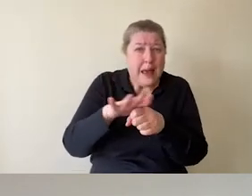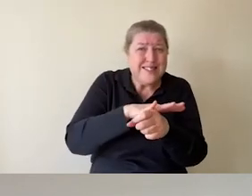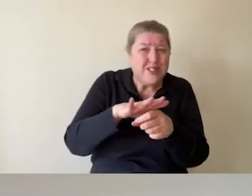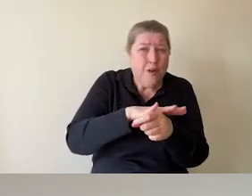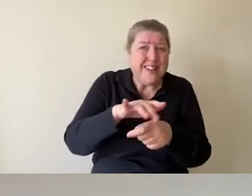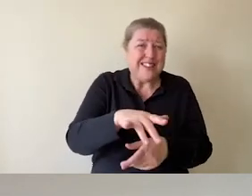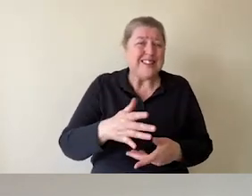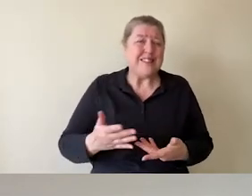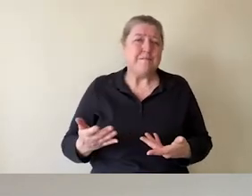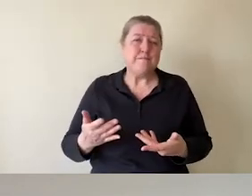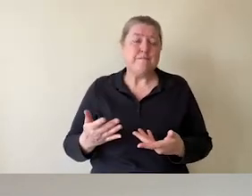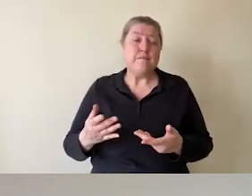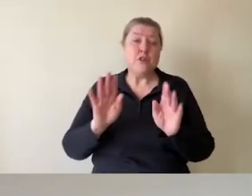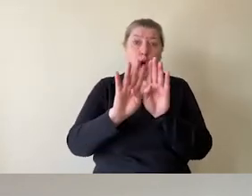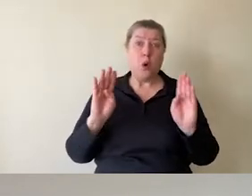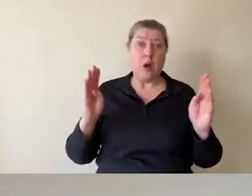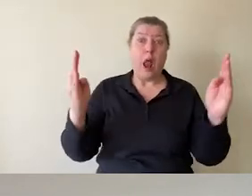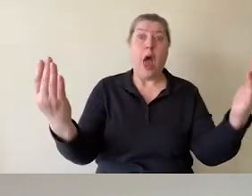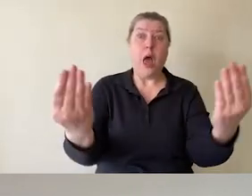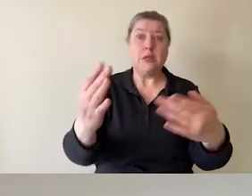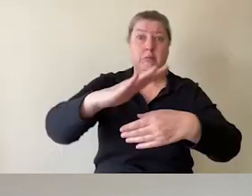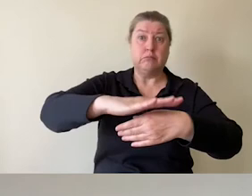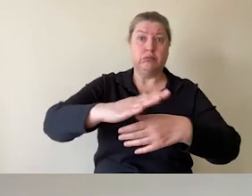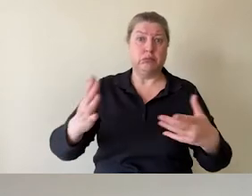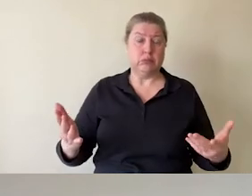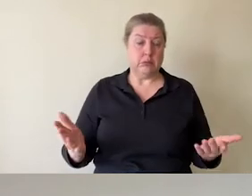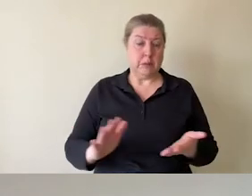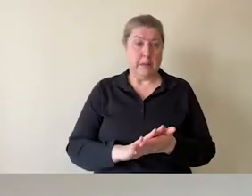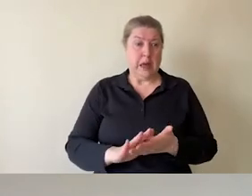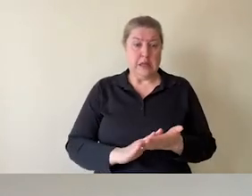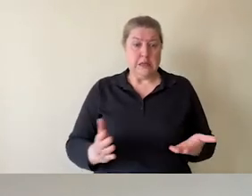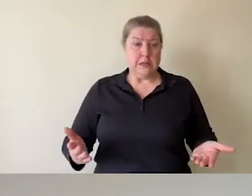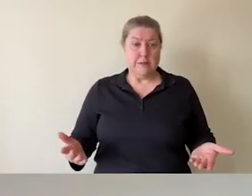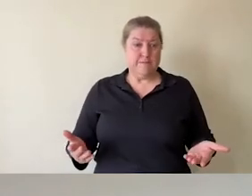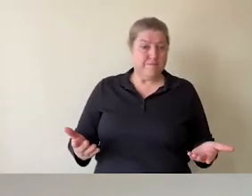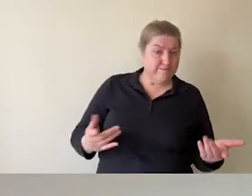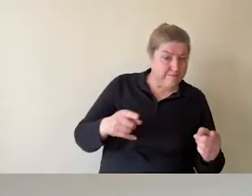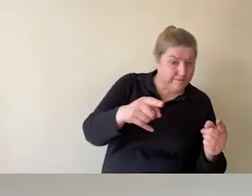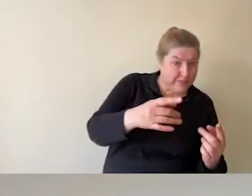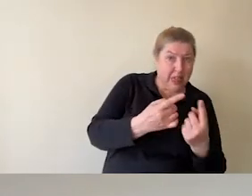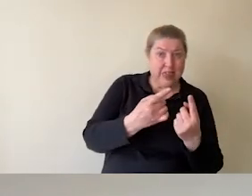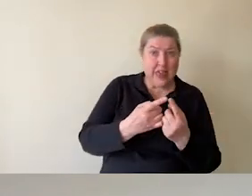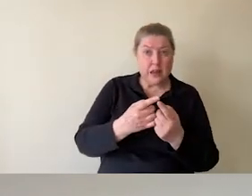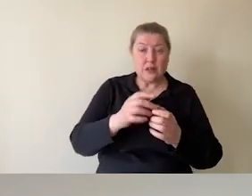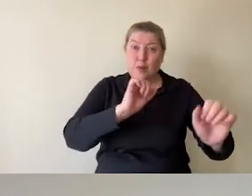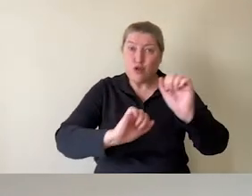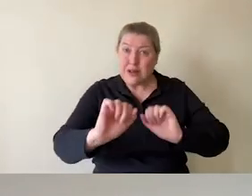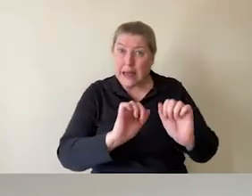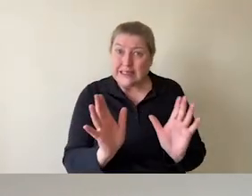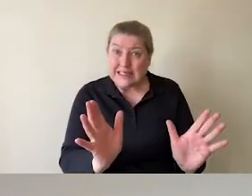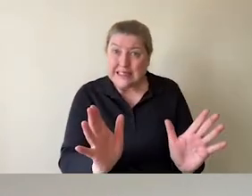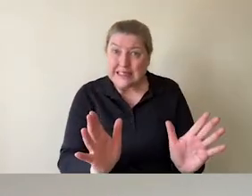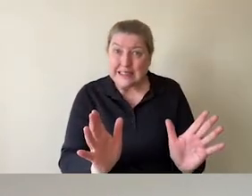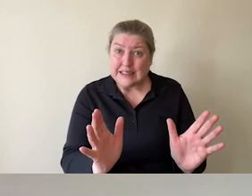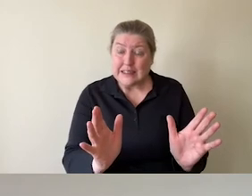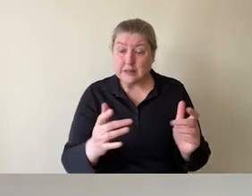And what a glass case does is it means that those objects are protected. And as an